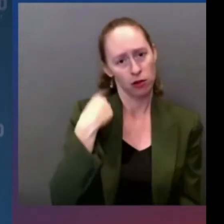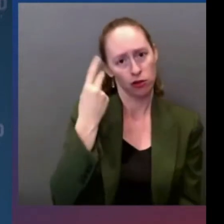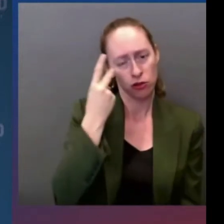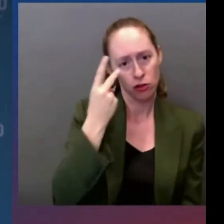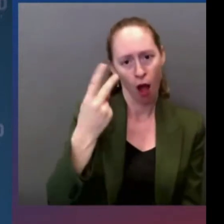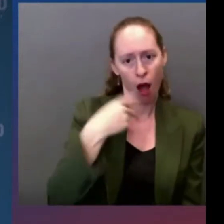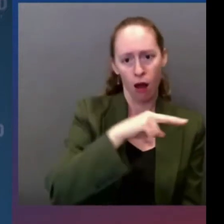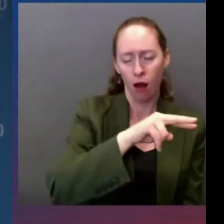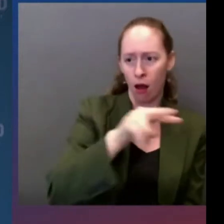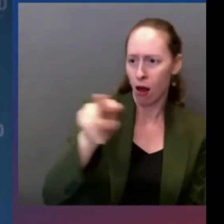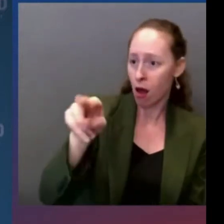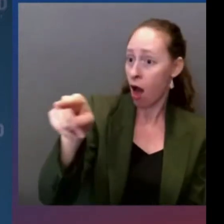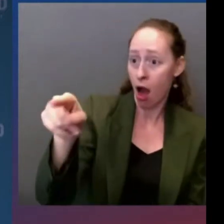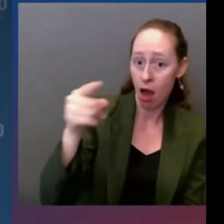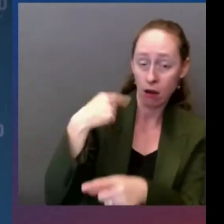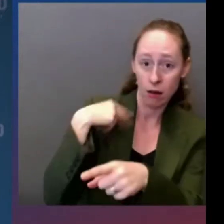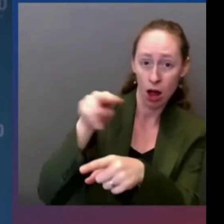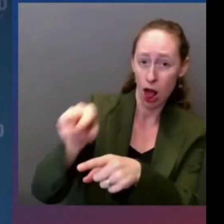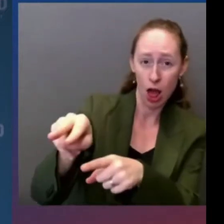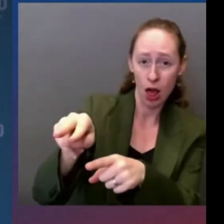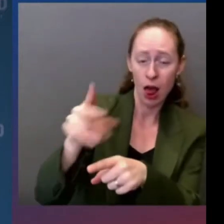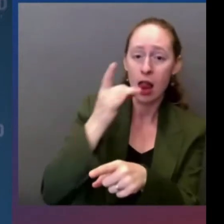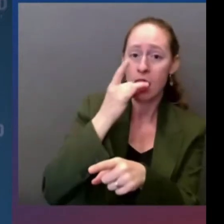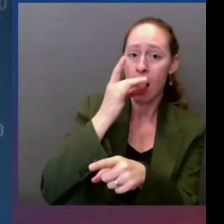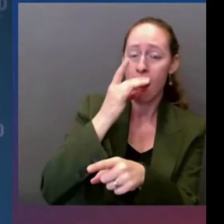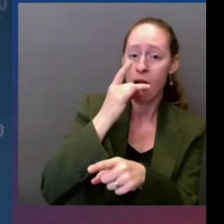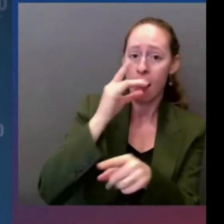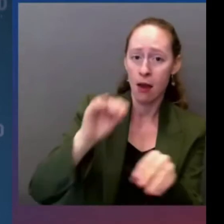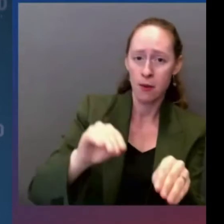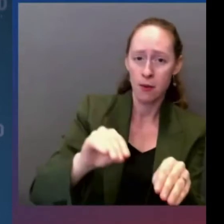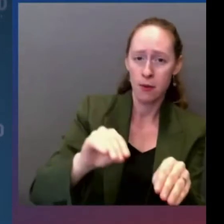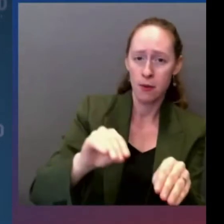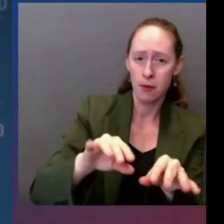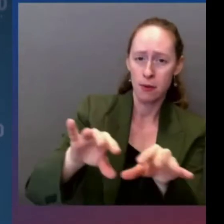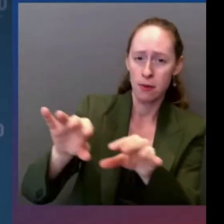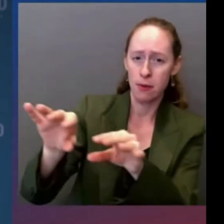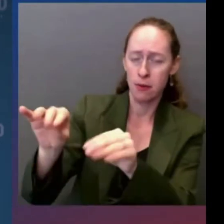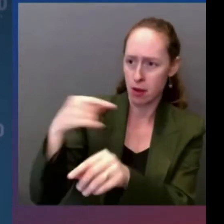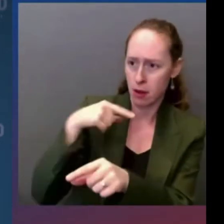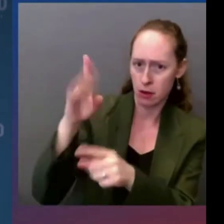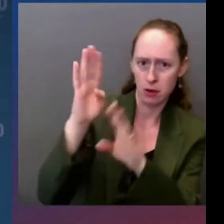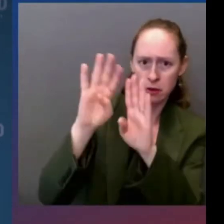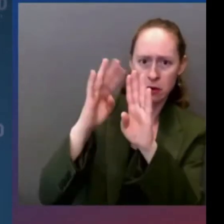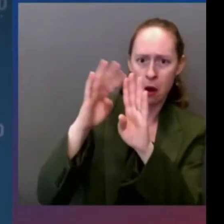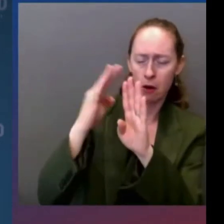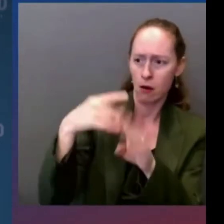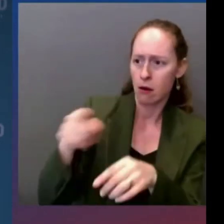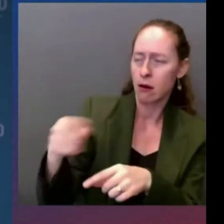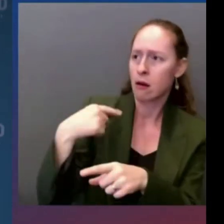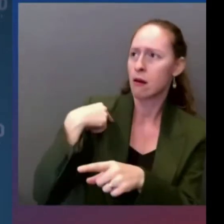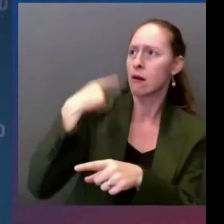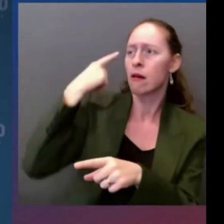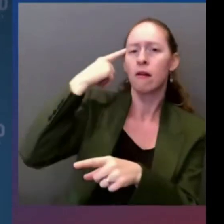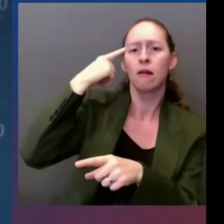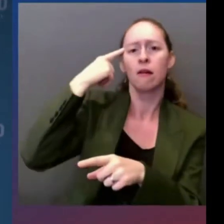I remember wishing I got a chance to say goodbye to my parents, convinced that I would die right then and there.